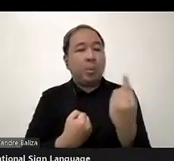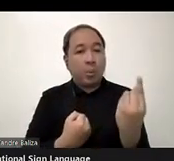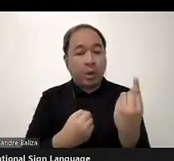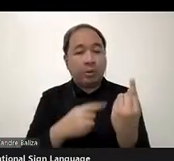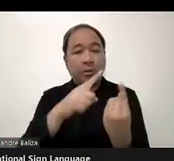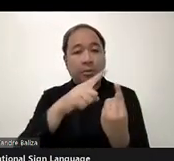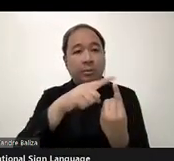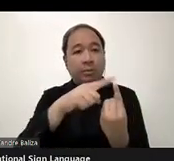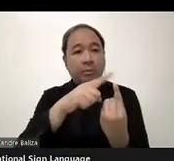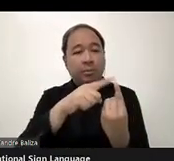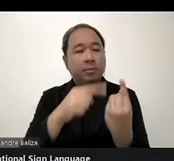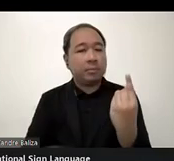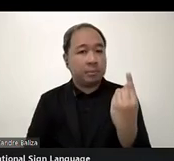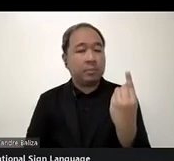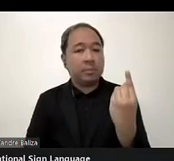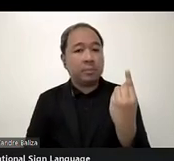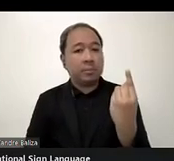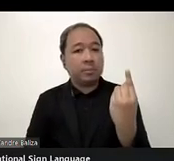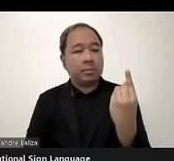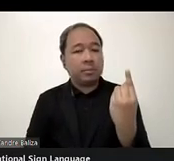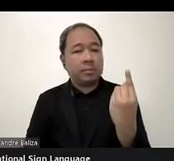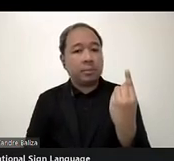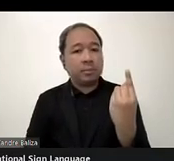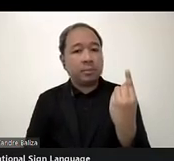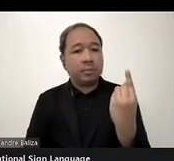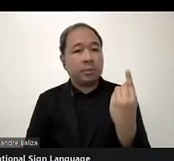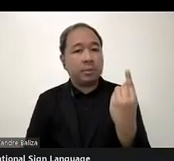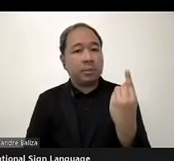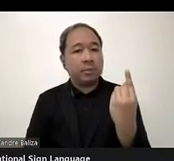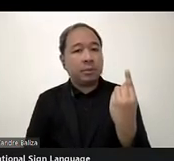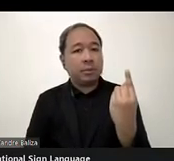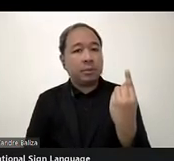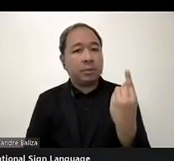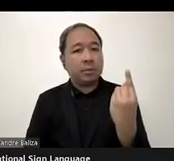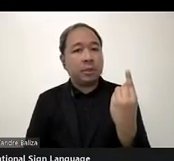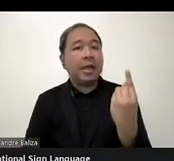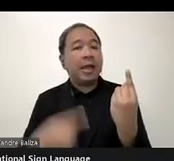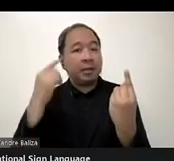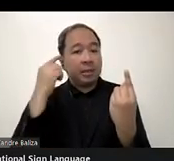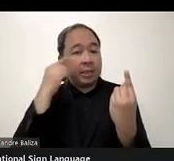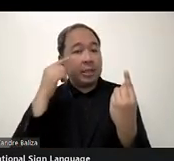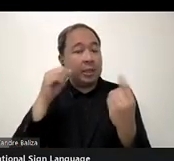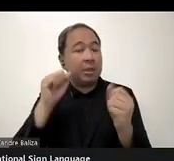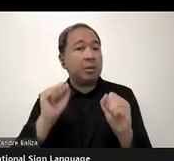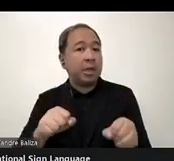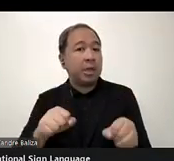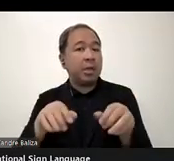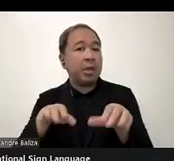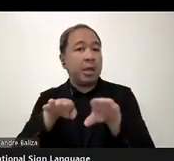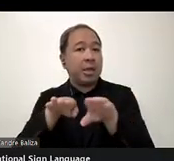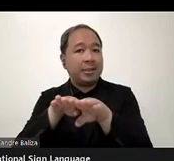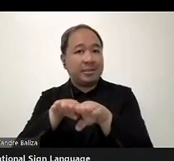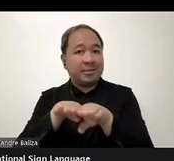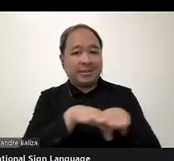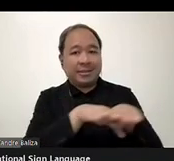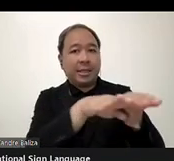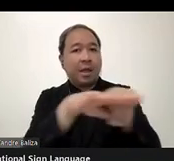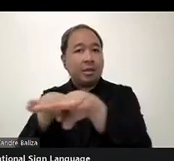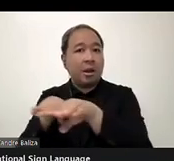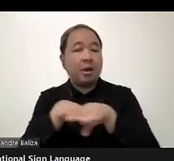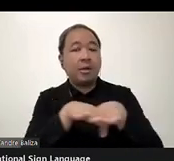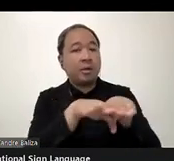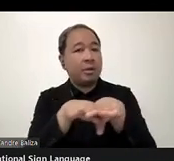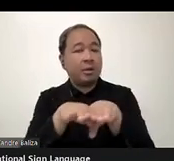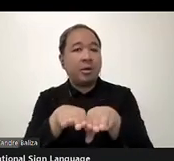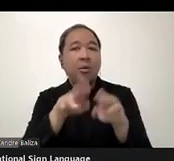I think with, uh, especially WCAD, uh, standard should be implemented and also tested